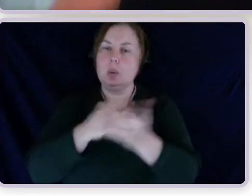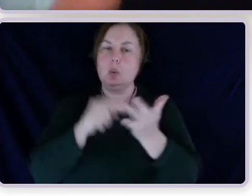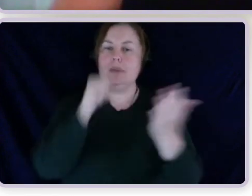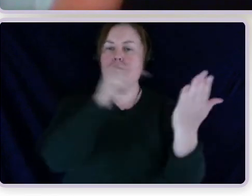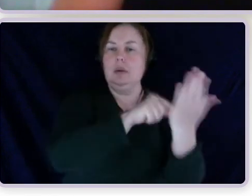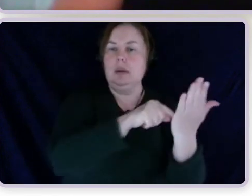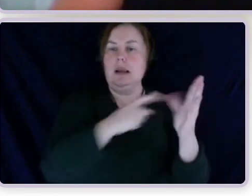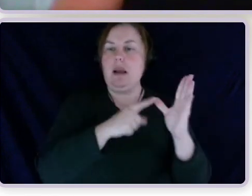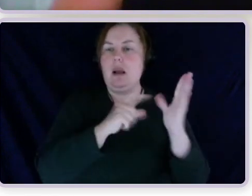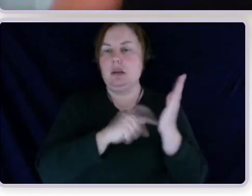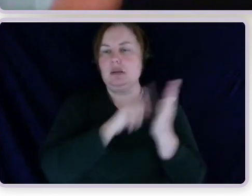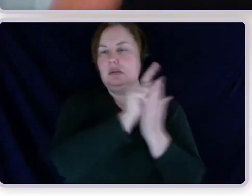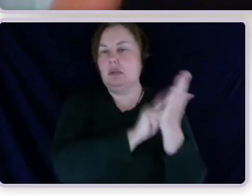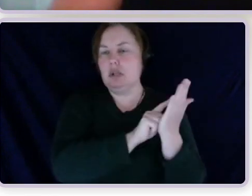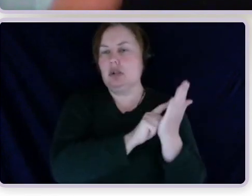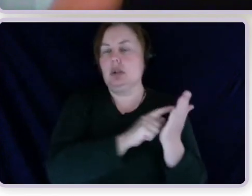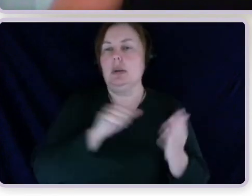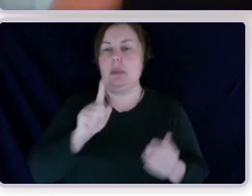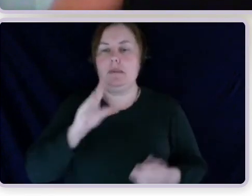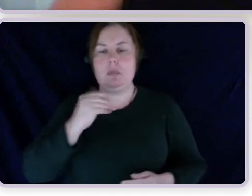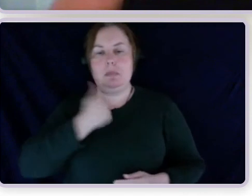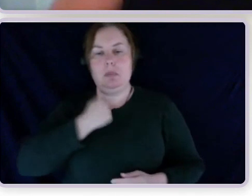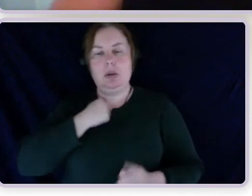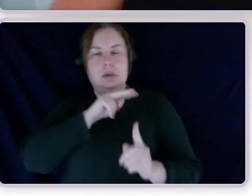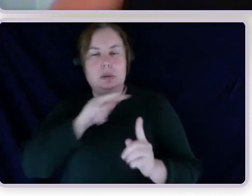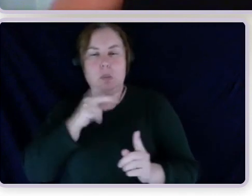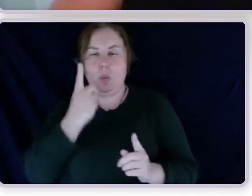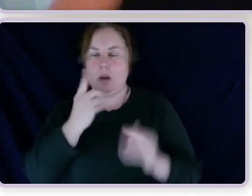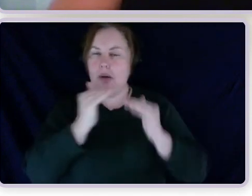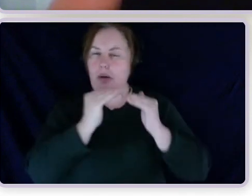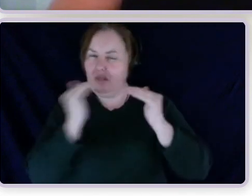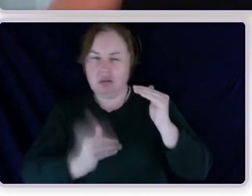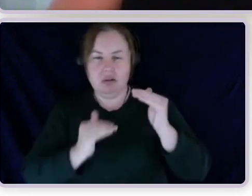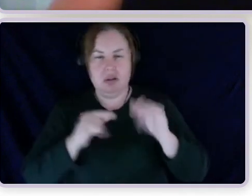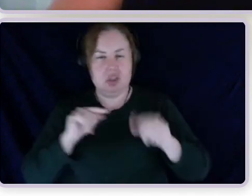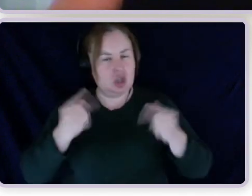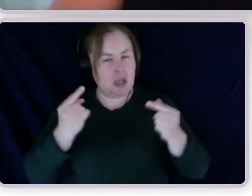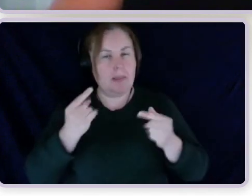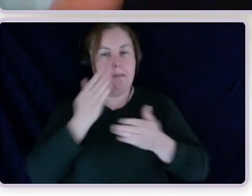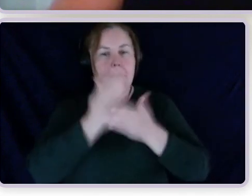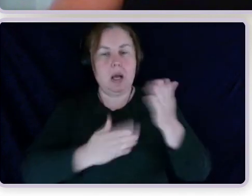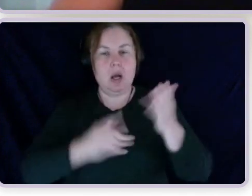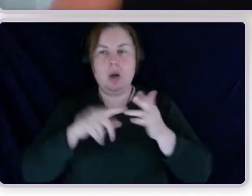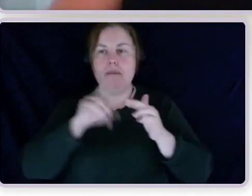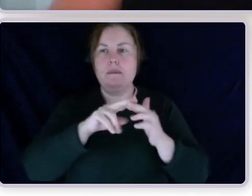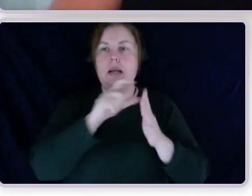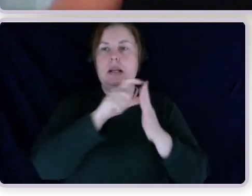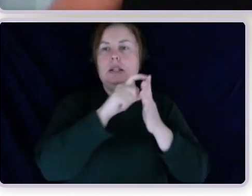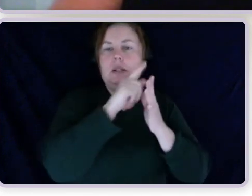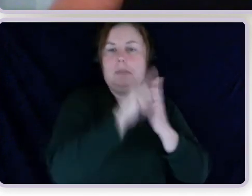view, I think that one of the unfairest or most challenging parts of disability support pension eligibility